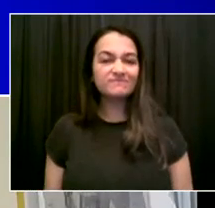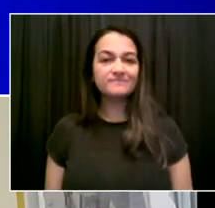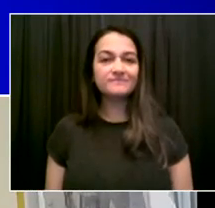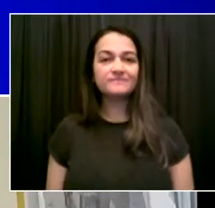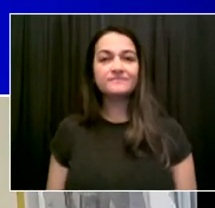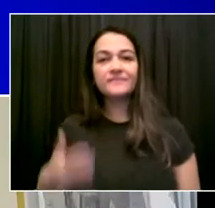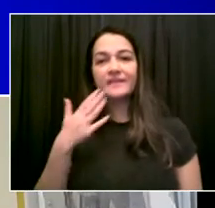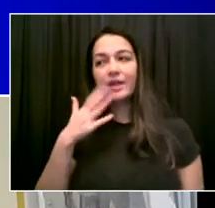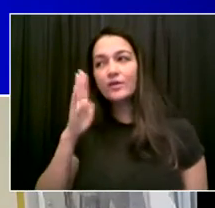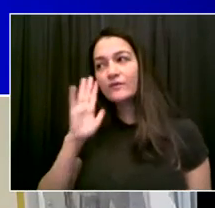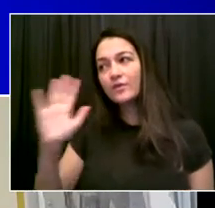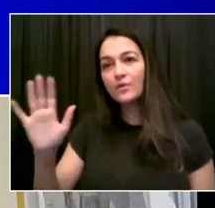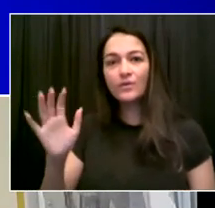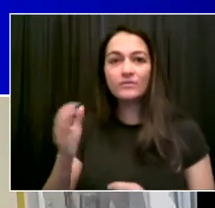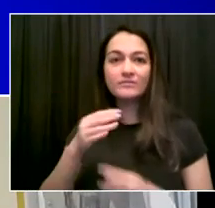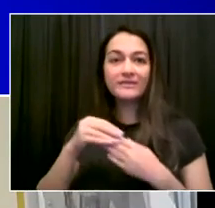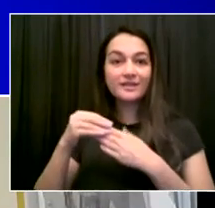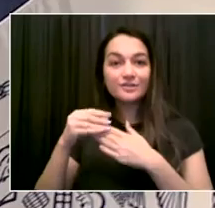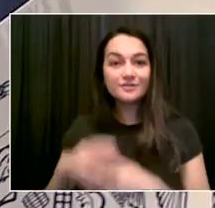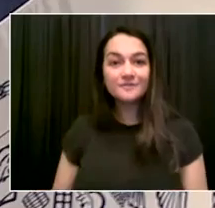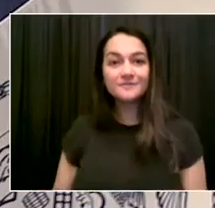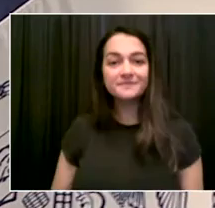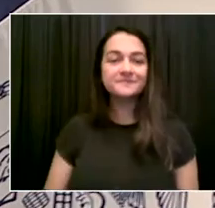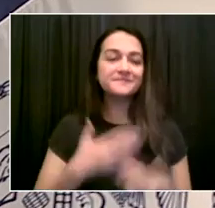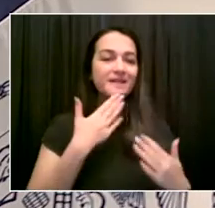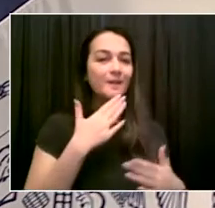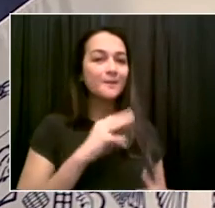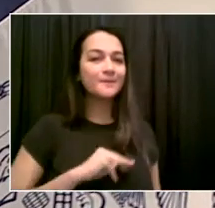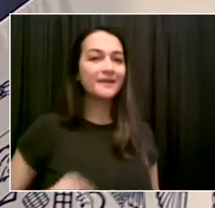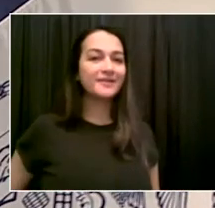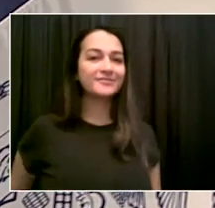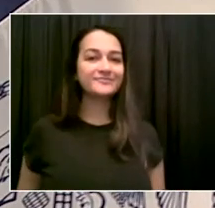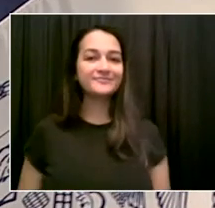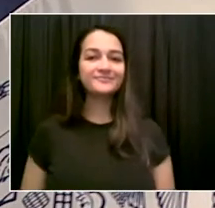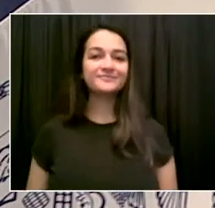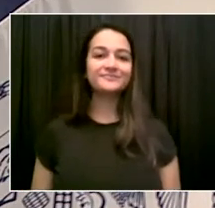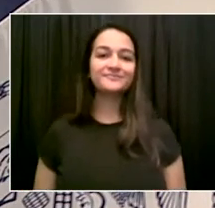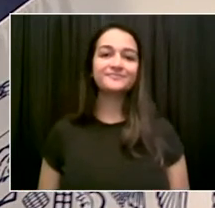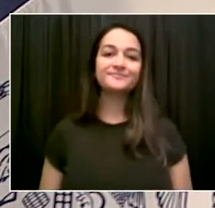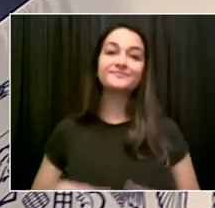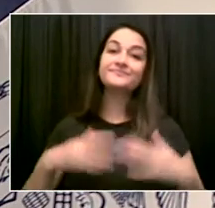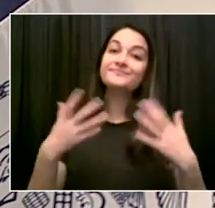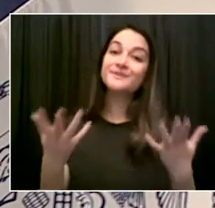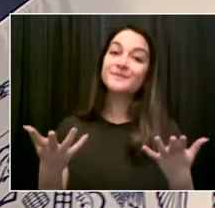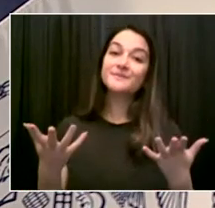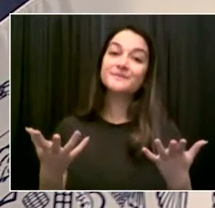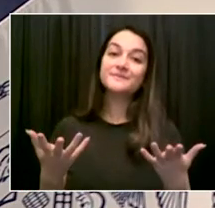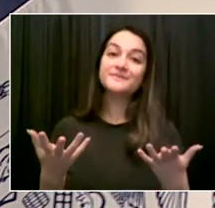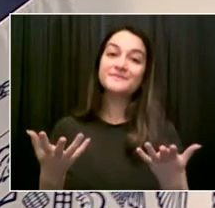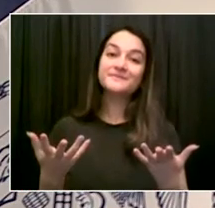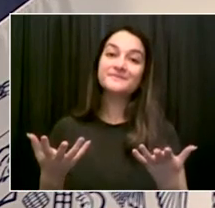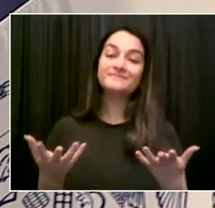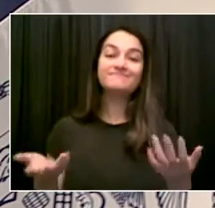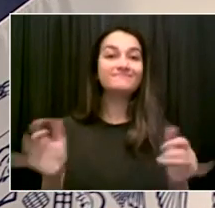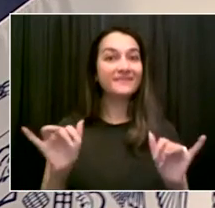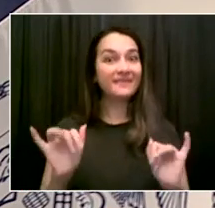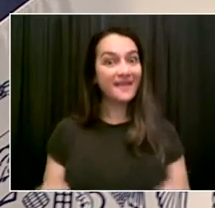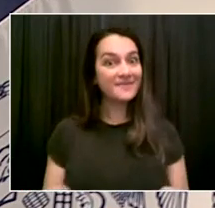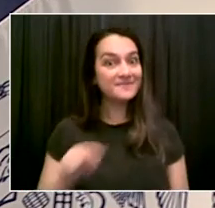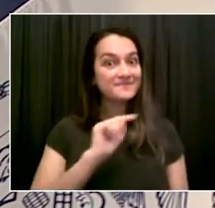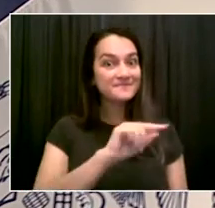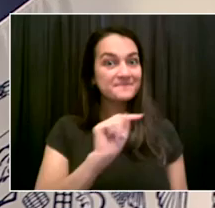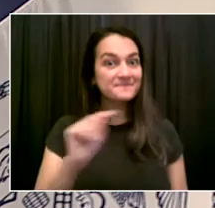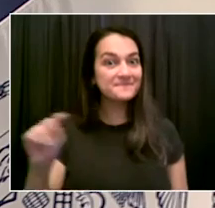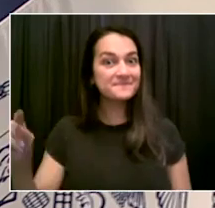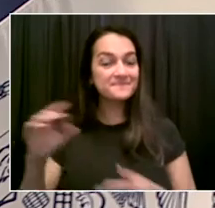Thank you so much. Thank you. All right. Now everyone there, you've heard it. Uh, a lot of very powerful voices